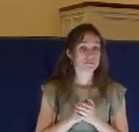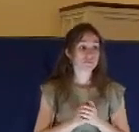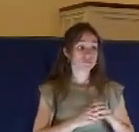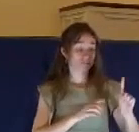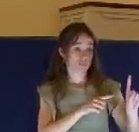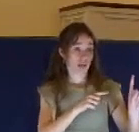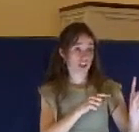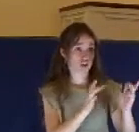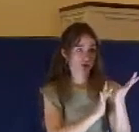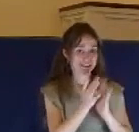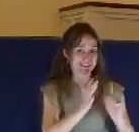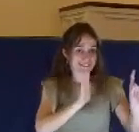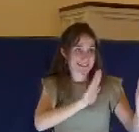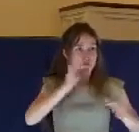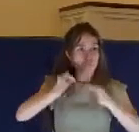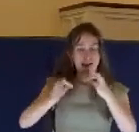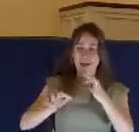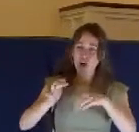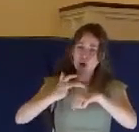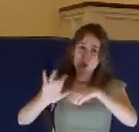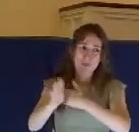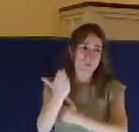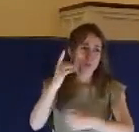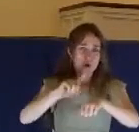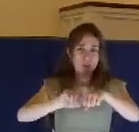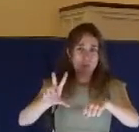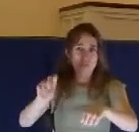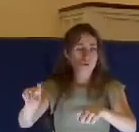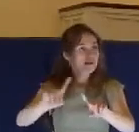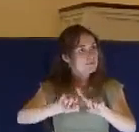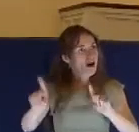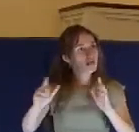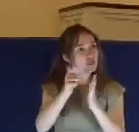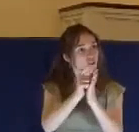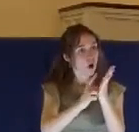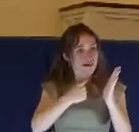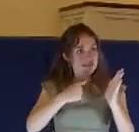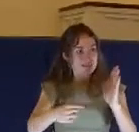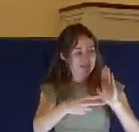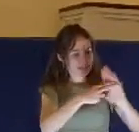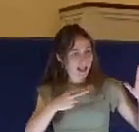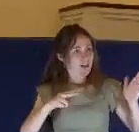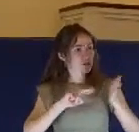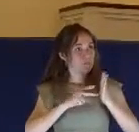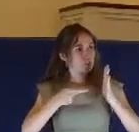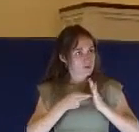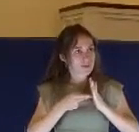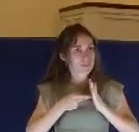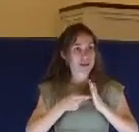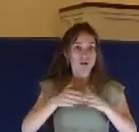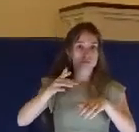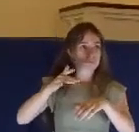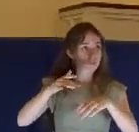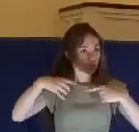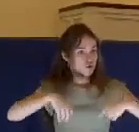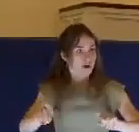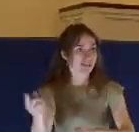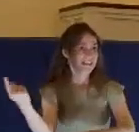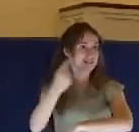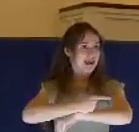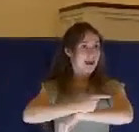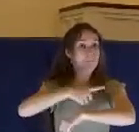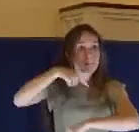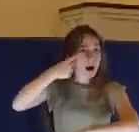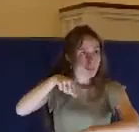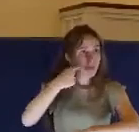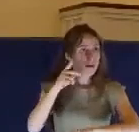specified that any trials were to be conducted during the day. There could be no secret trials. Every trial had to be in public,